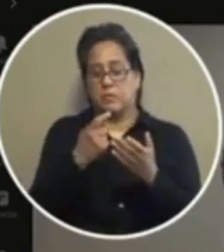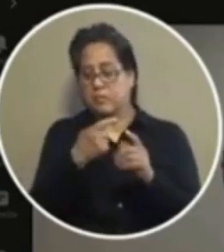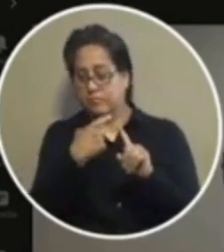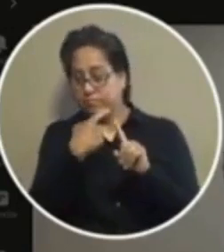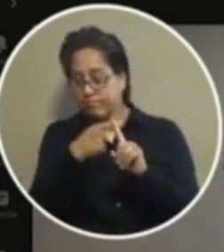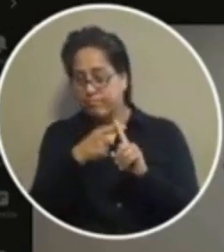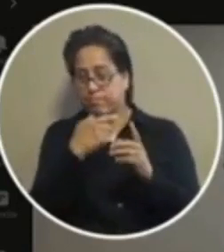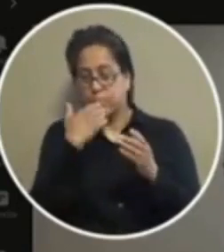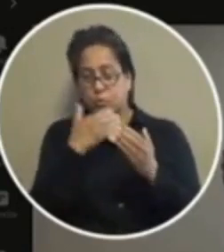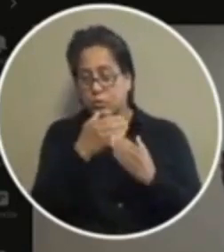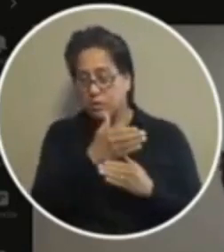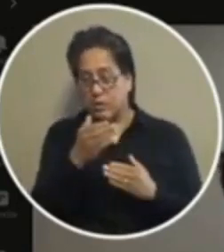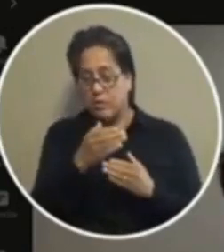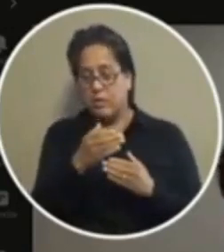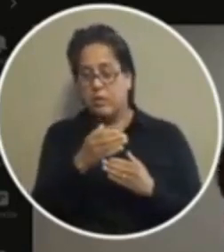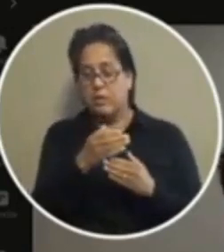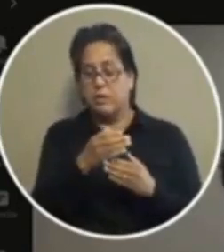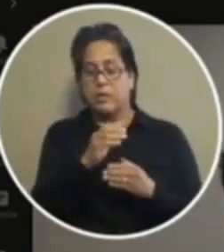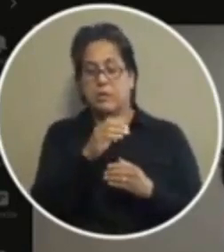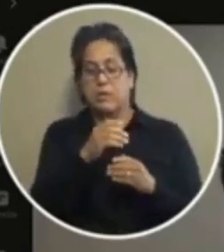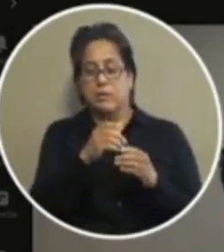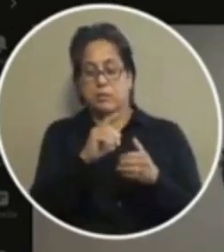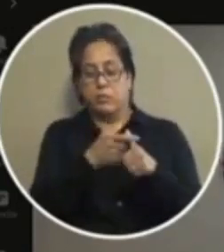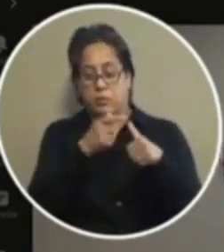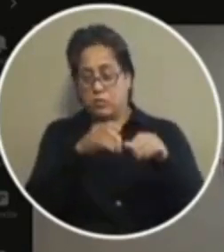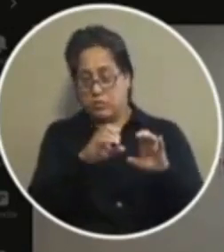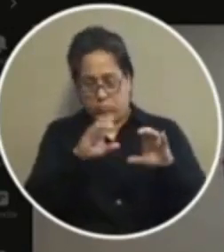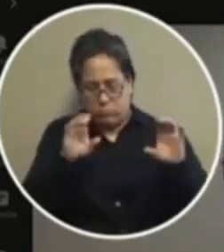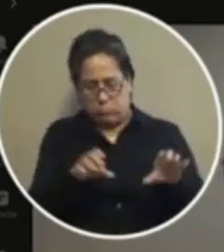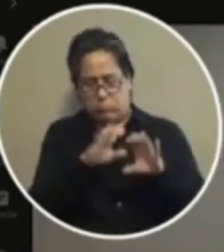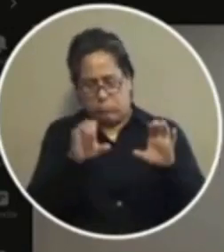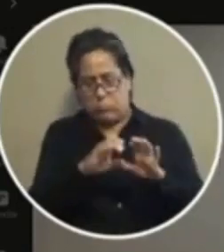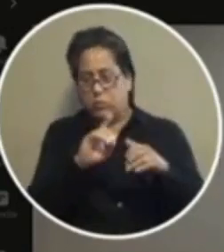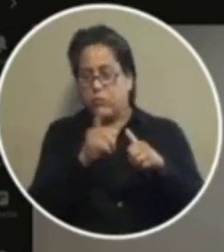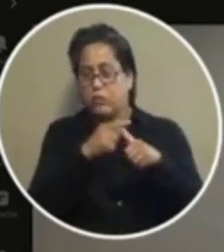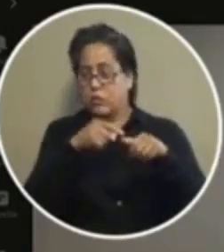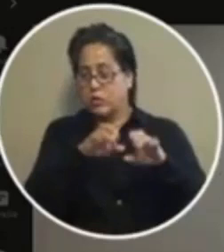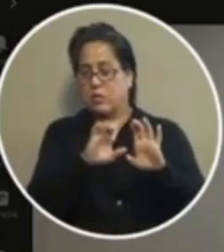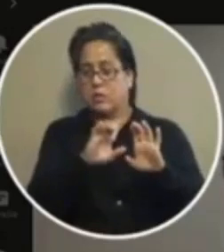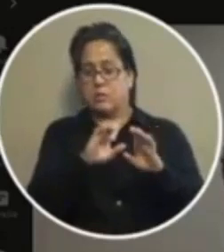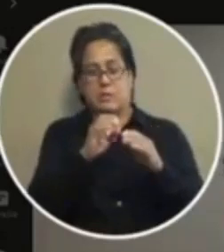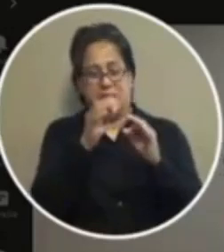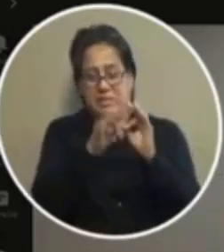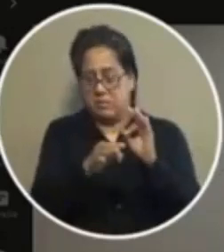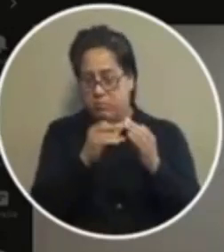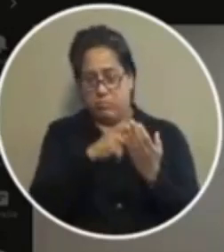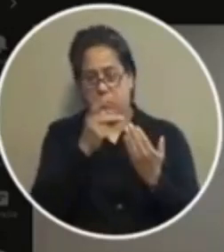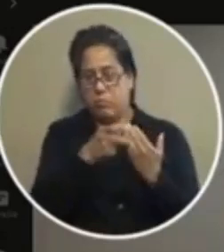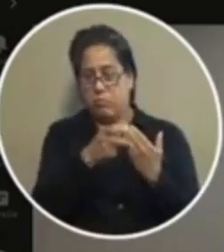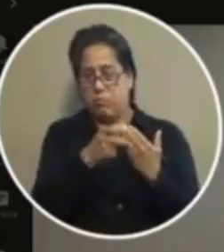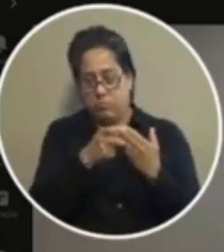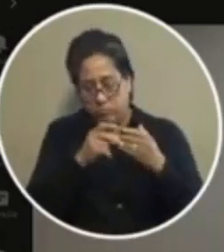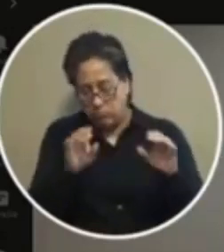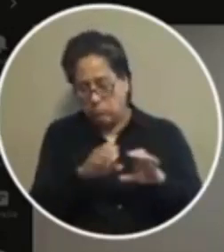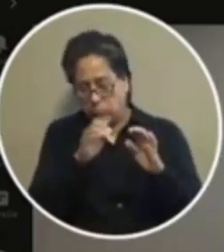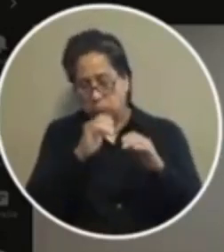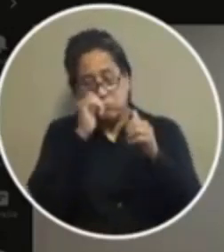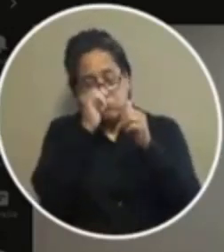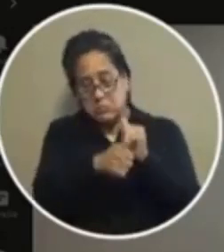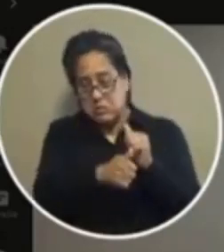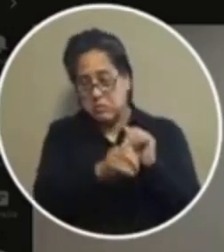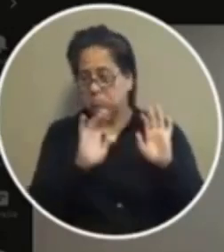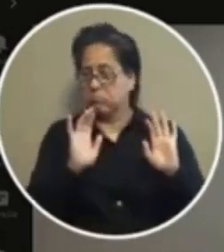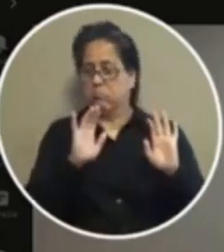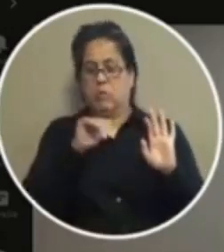versus sight and release is that if you do what you're supposed to do in first chance which is a pretty simple program then we never